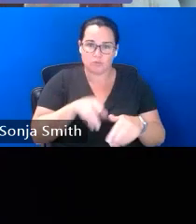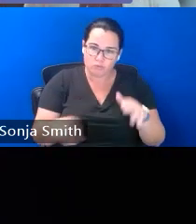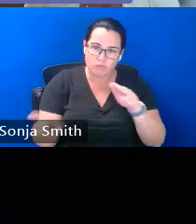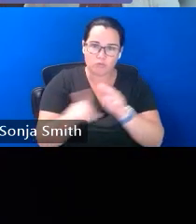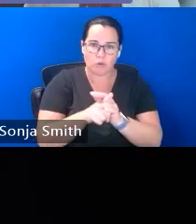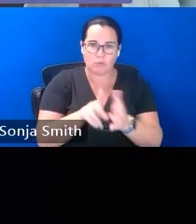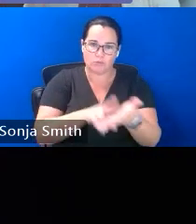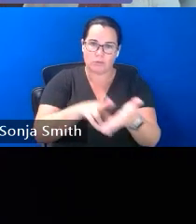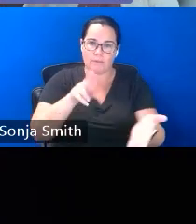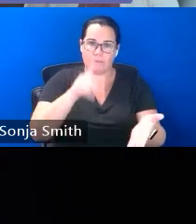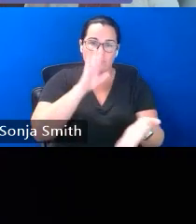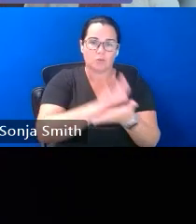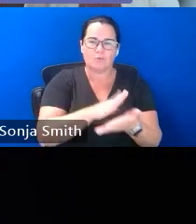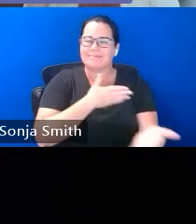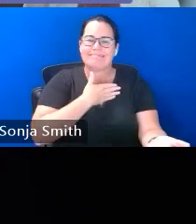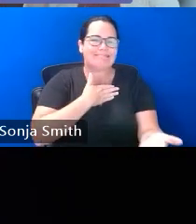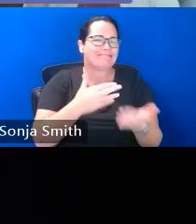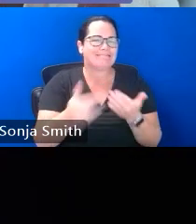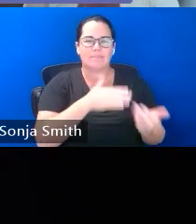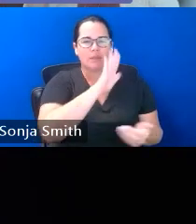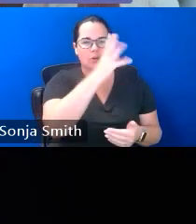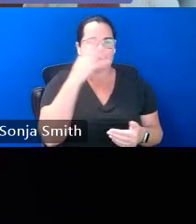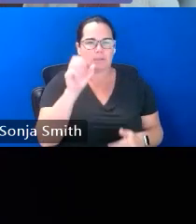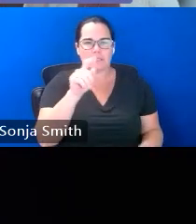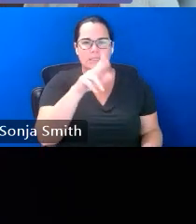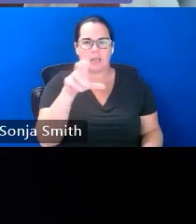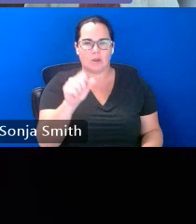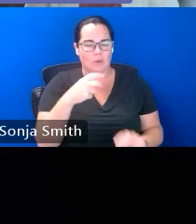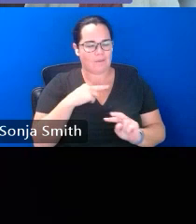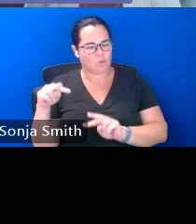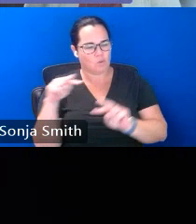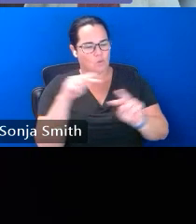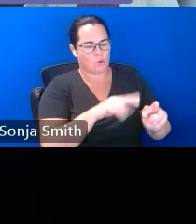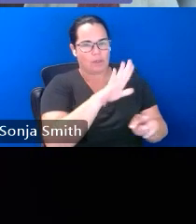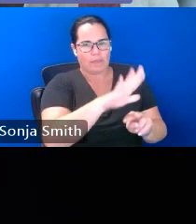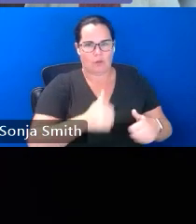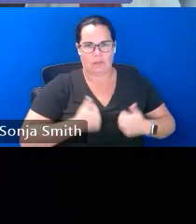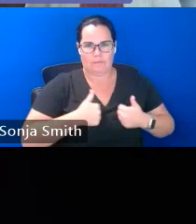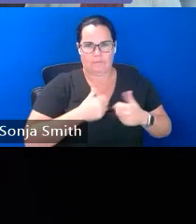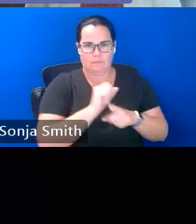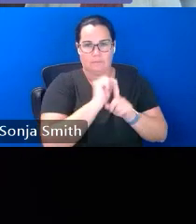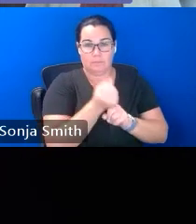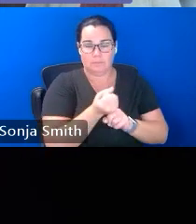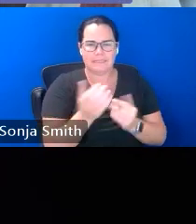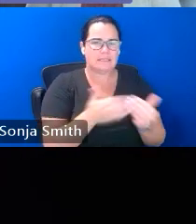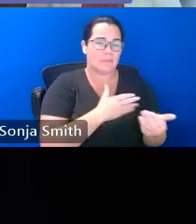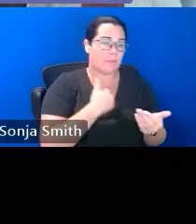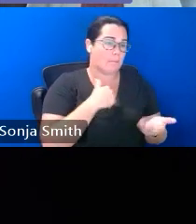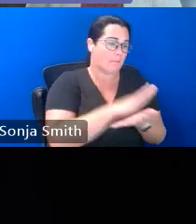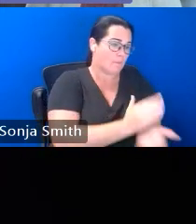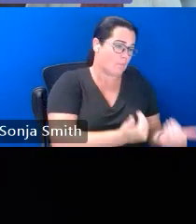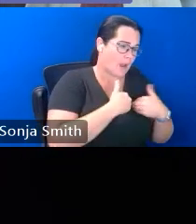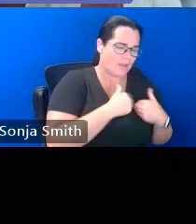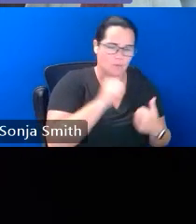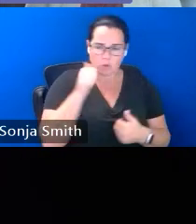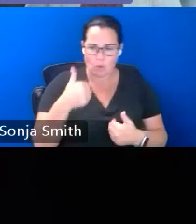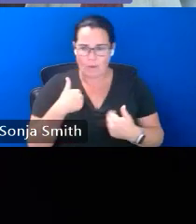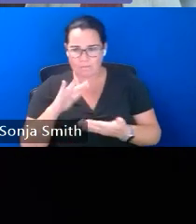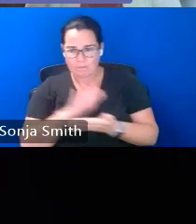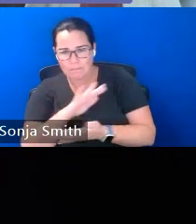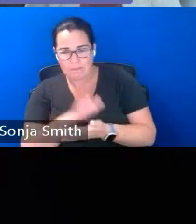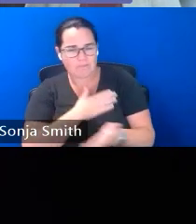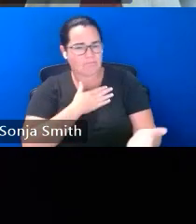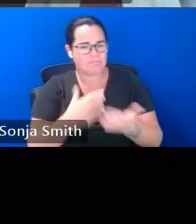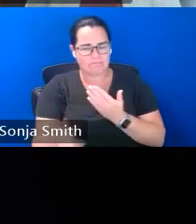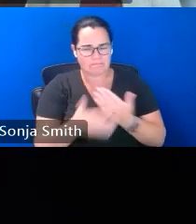of their immigration status we want to look at their living situation because it doesn't matter if they're documented or undocumented they can still be eligible for